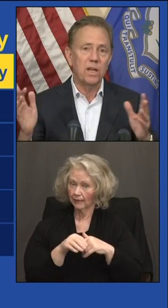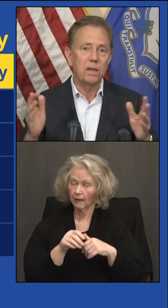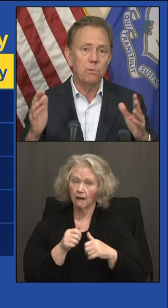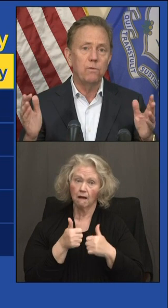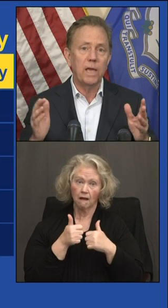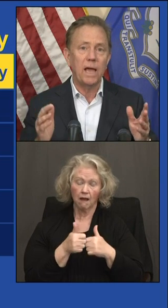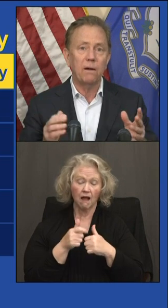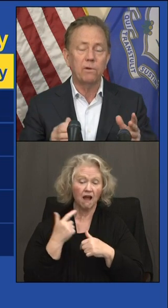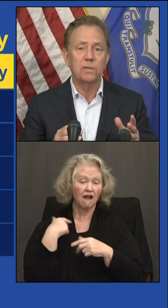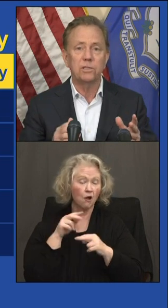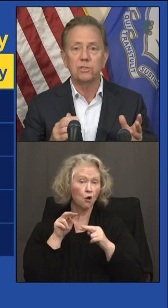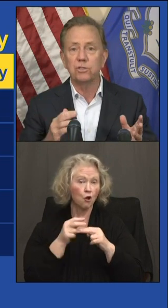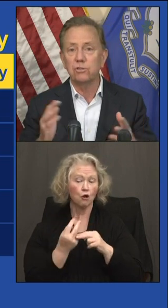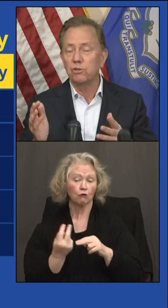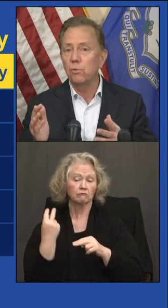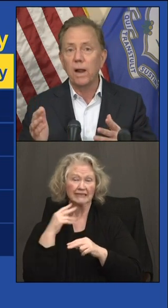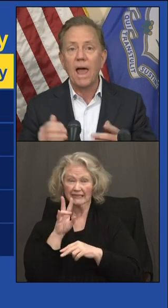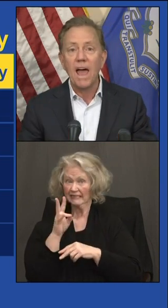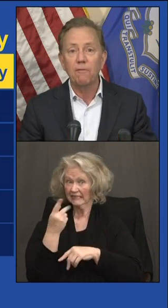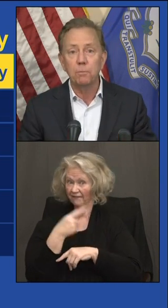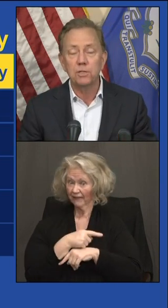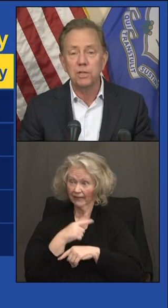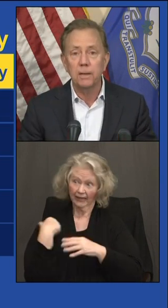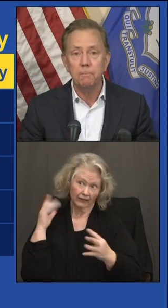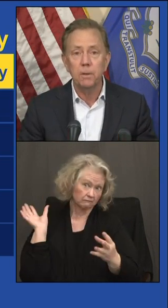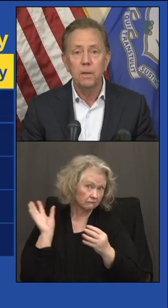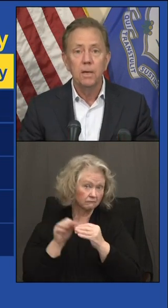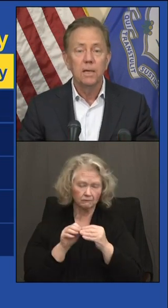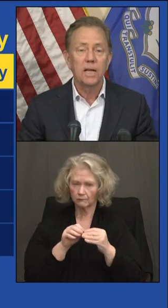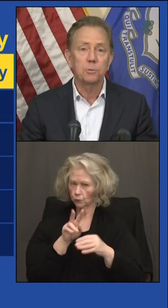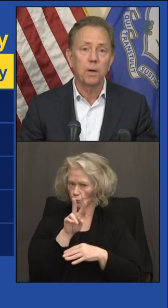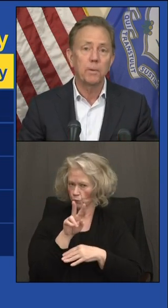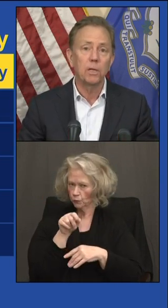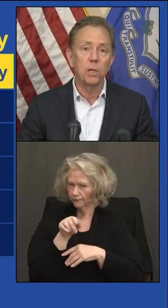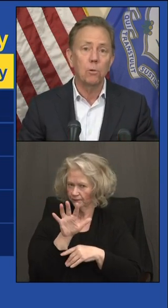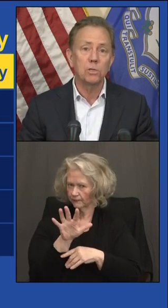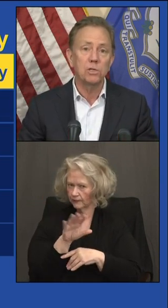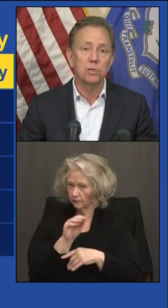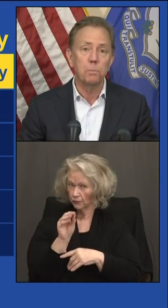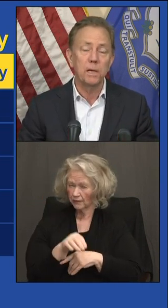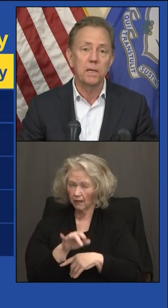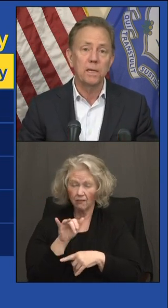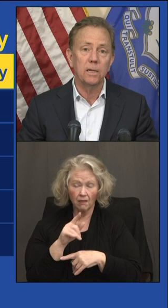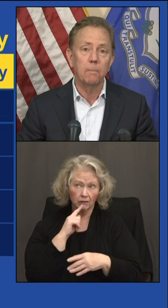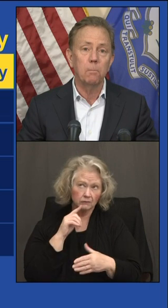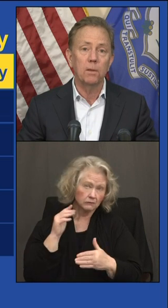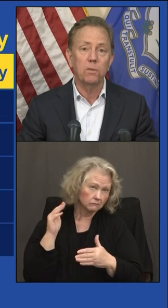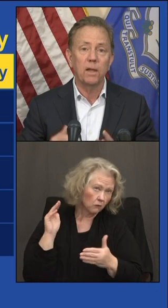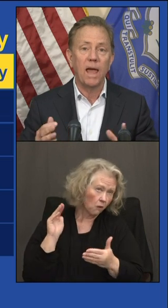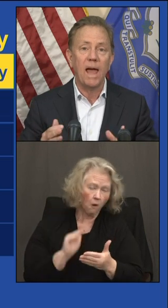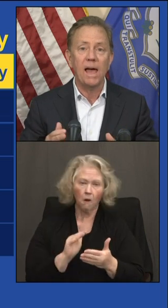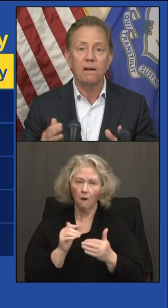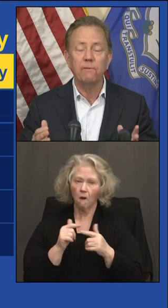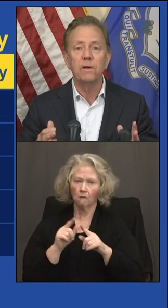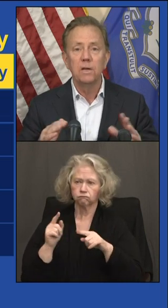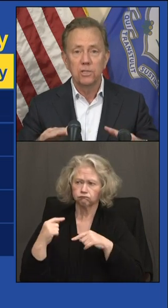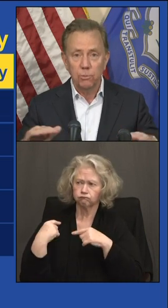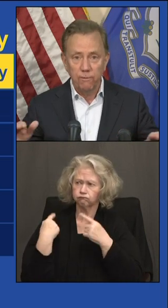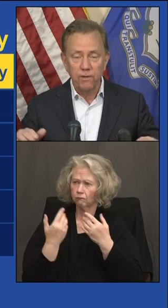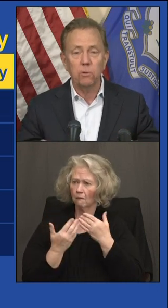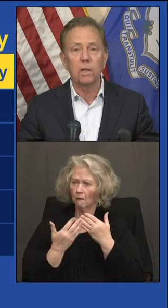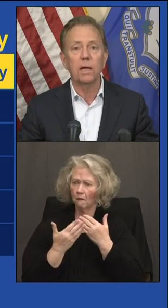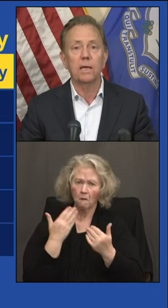our seven-day moving average is 2.5%. That's probably the lowest it's been in a month and a half.